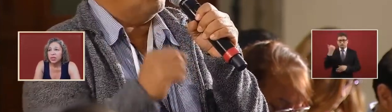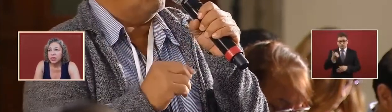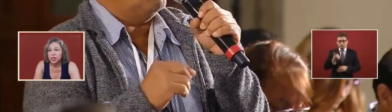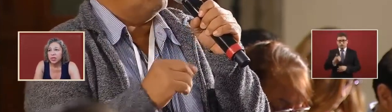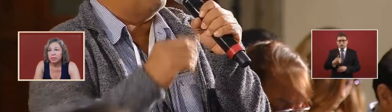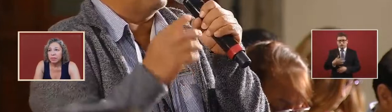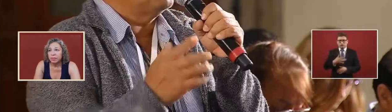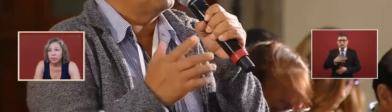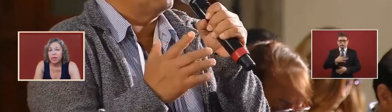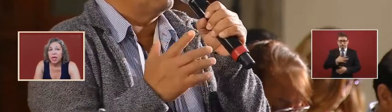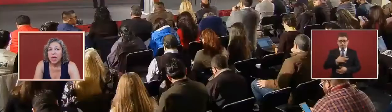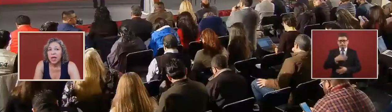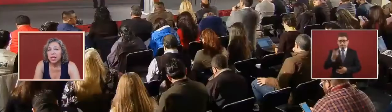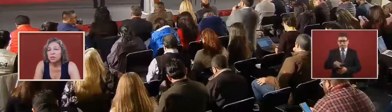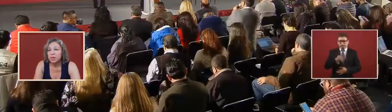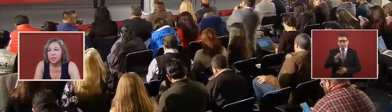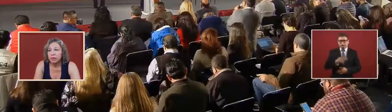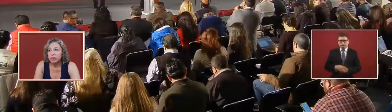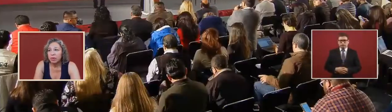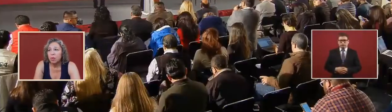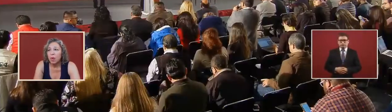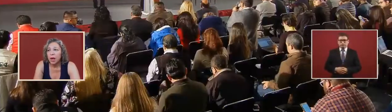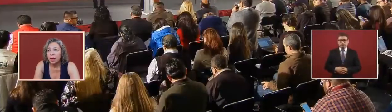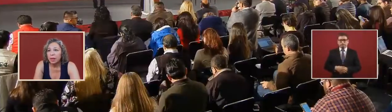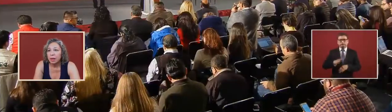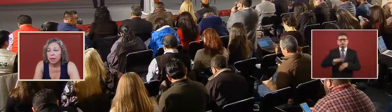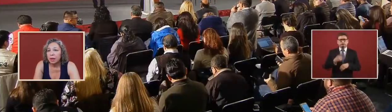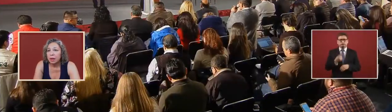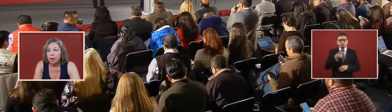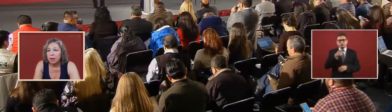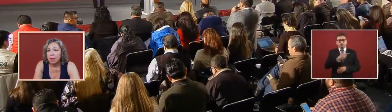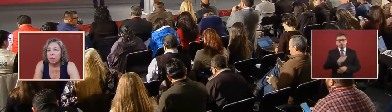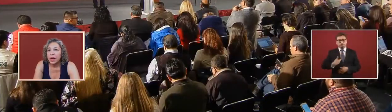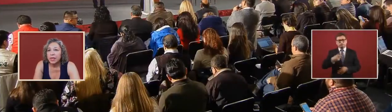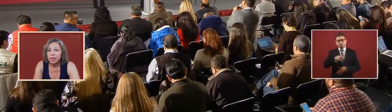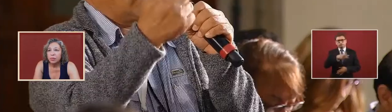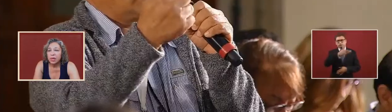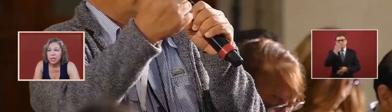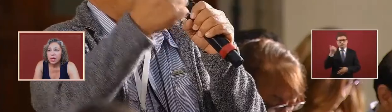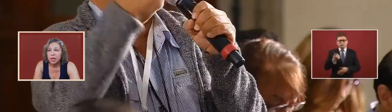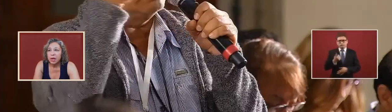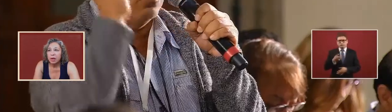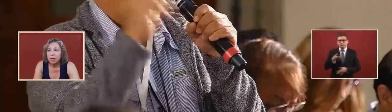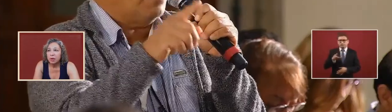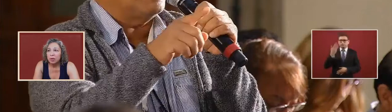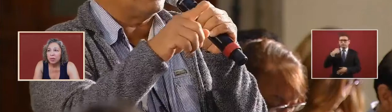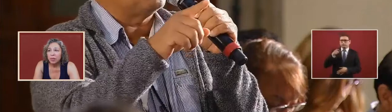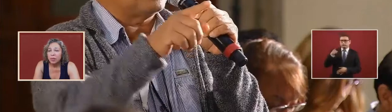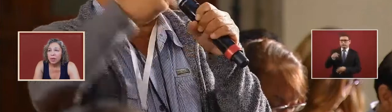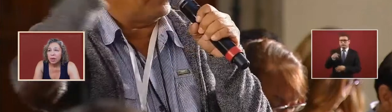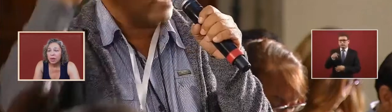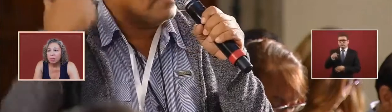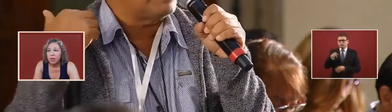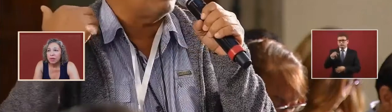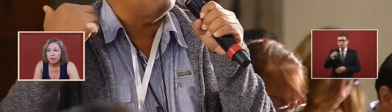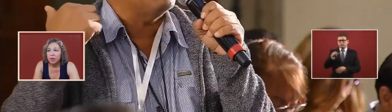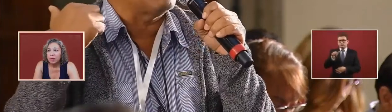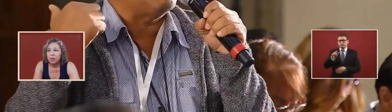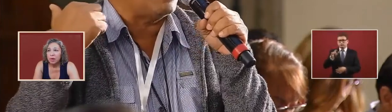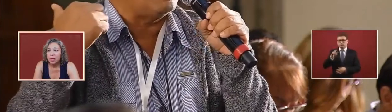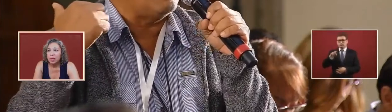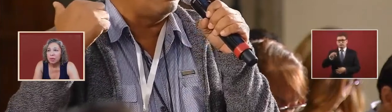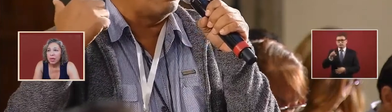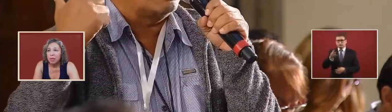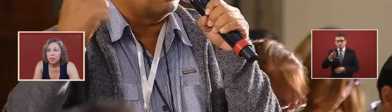of this situation and i asked myself why why did the president not know but if